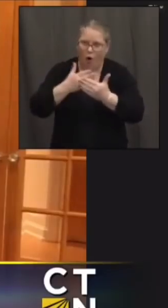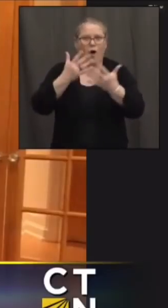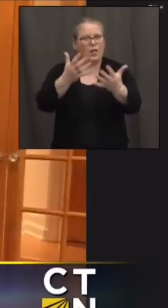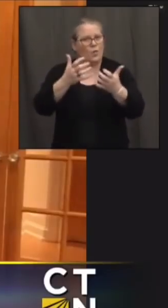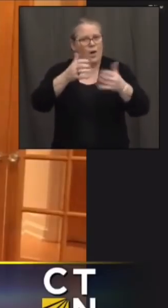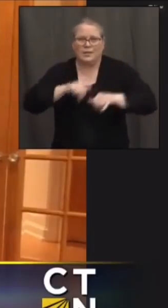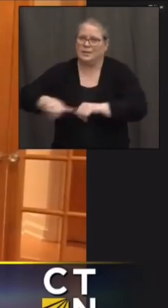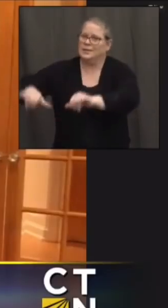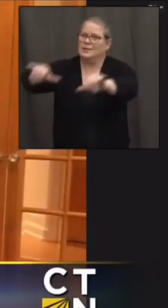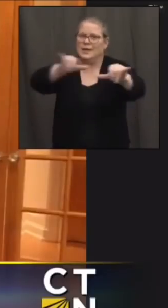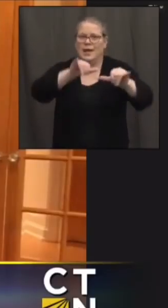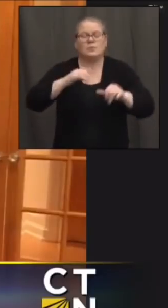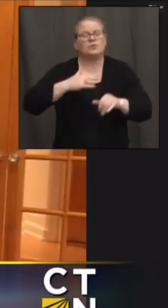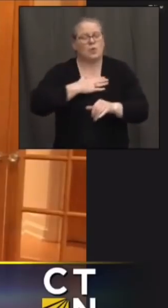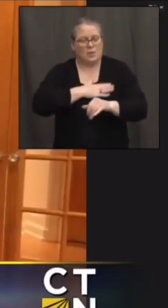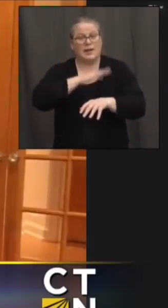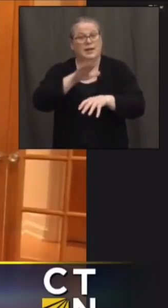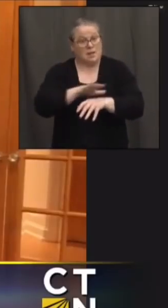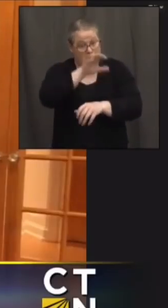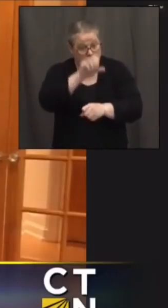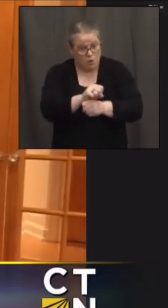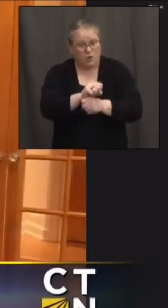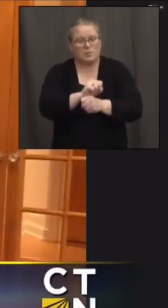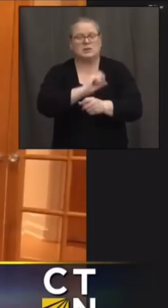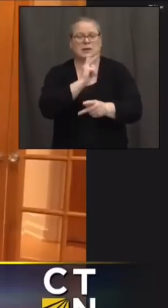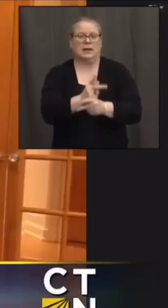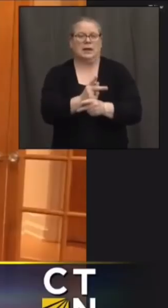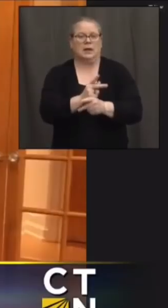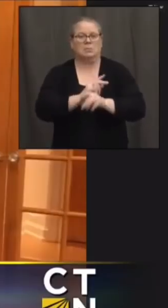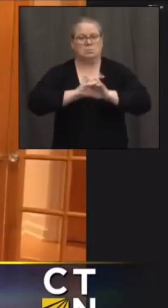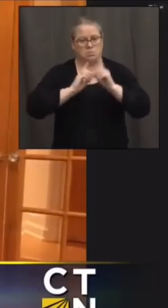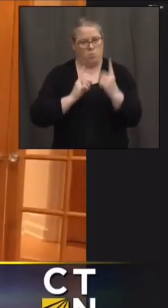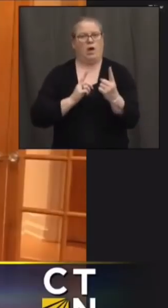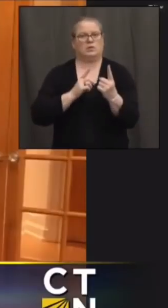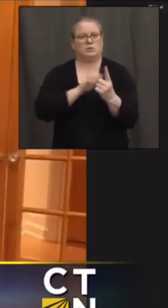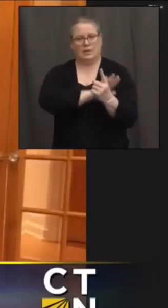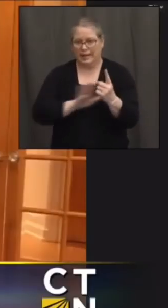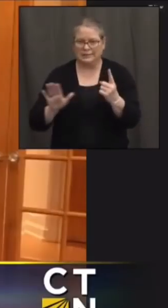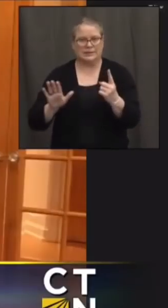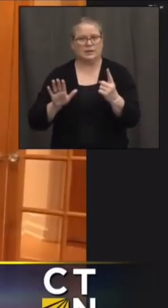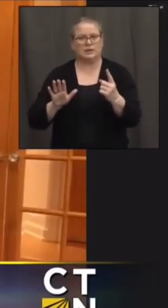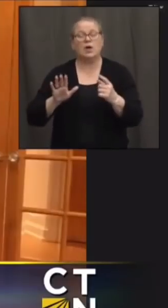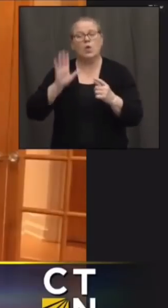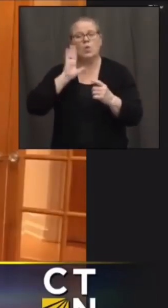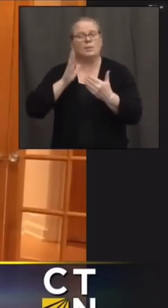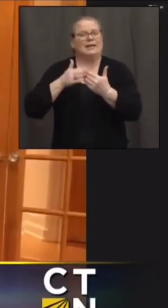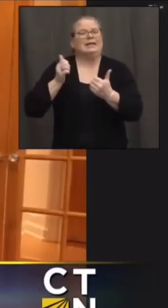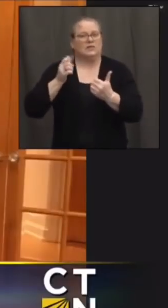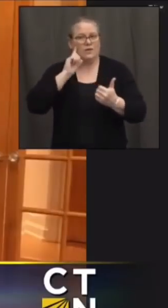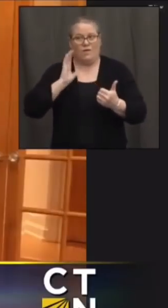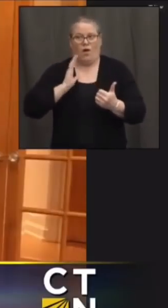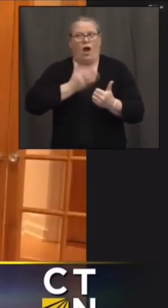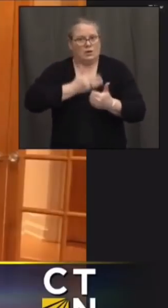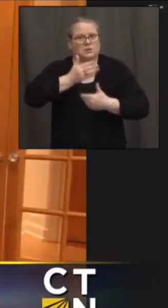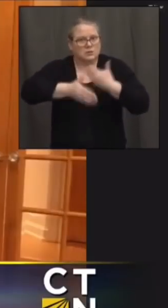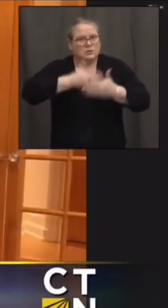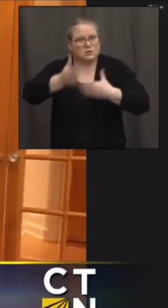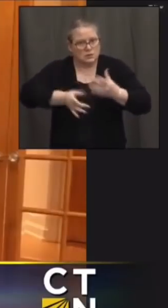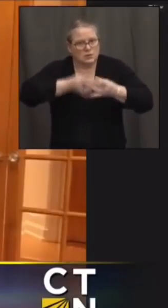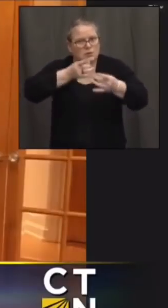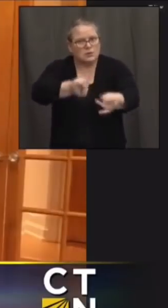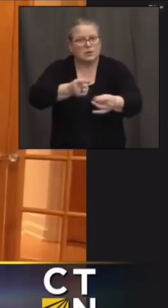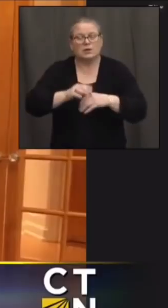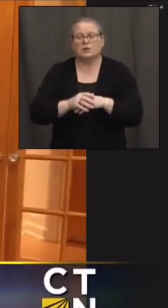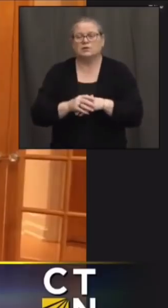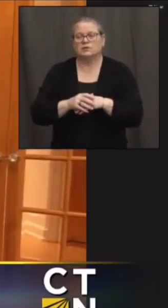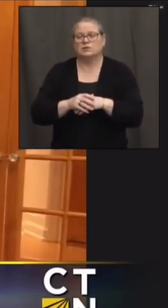stick with that um and uh and that'll just provide efficiency but each of our providers they do have instructions to